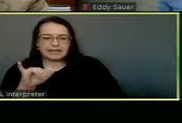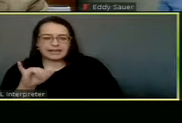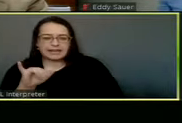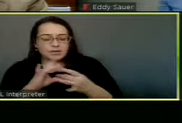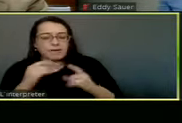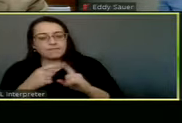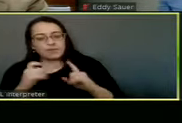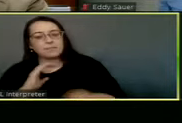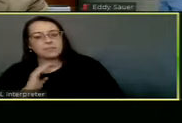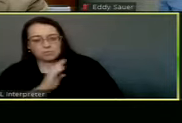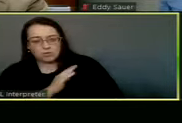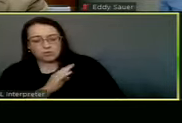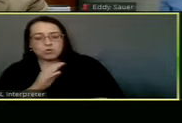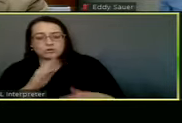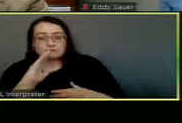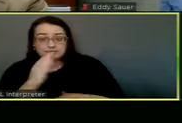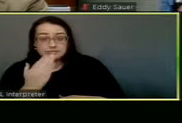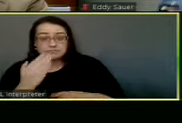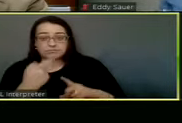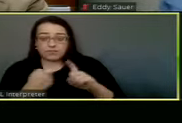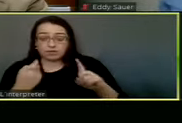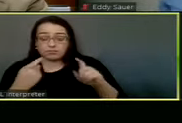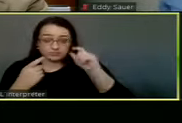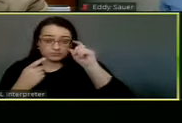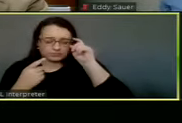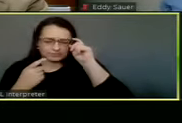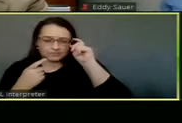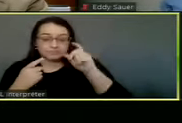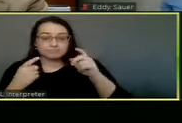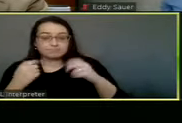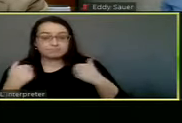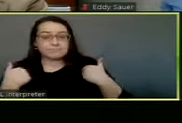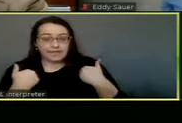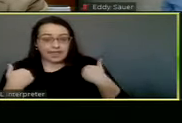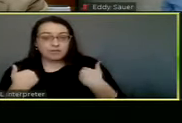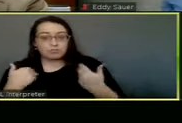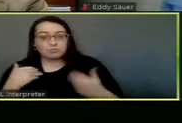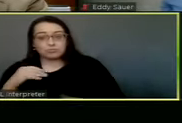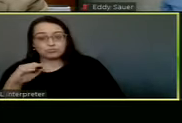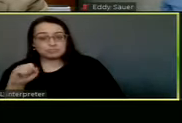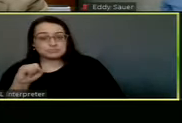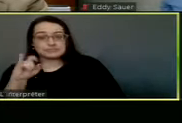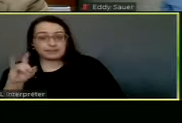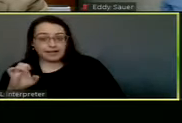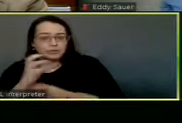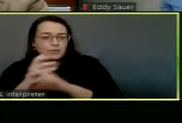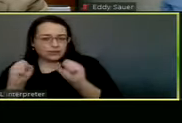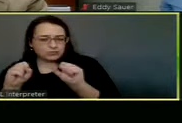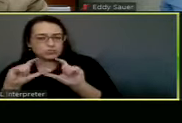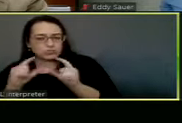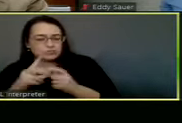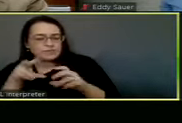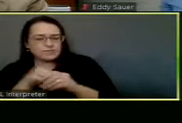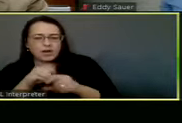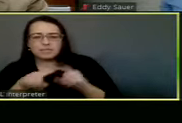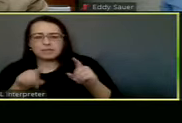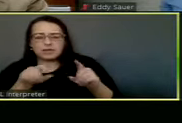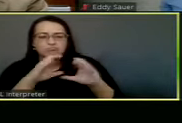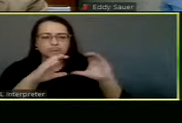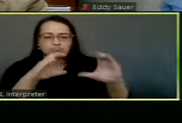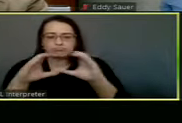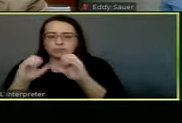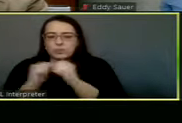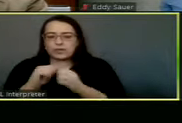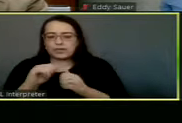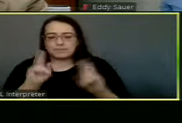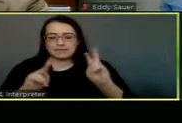the board and it sounds like definitely from the, the, uh, animal side, um, kind of where are we on communication with